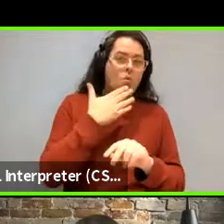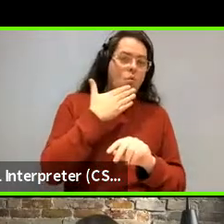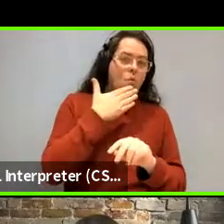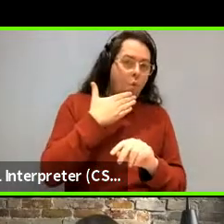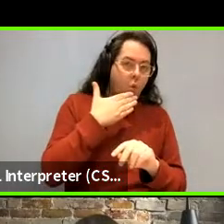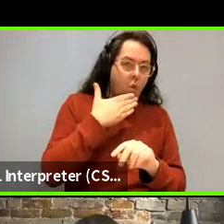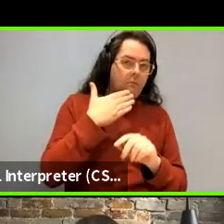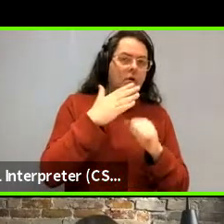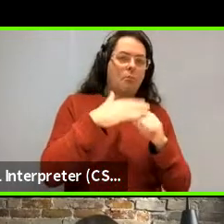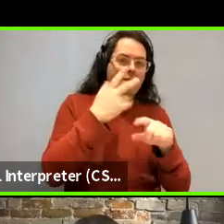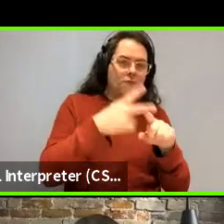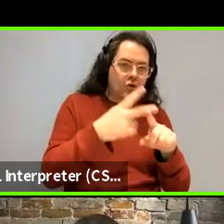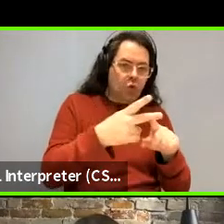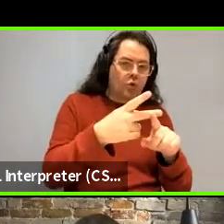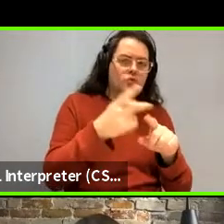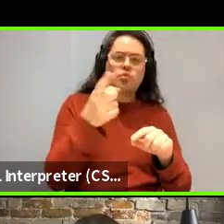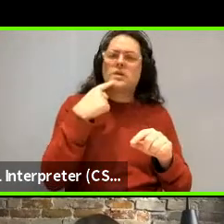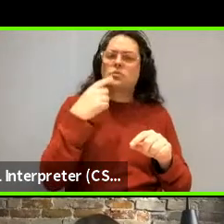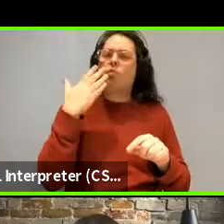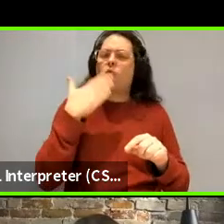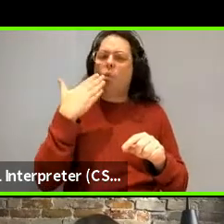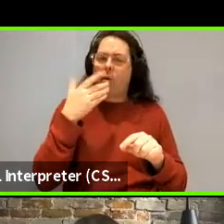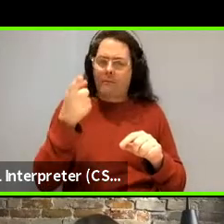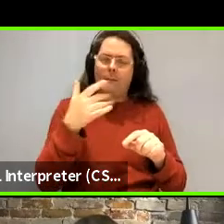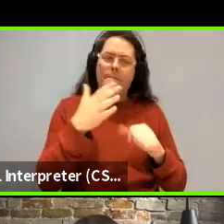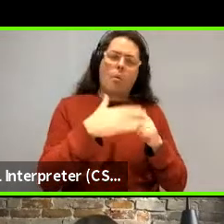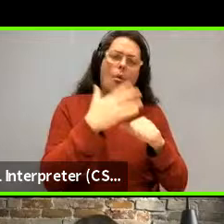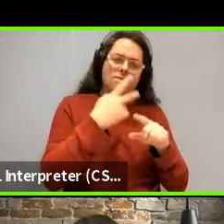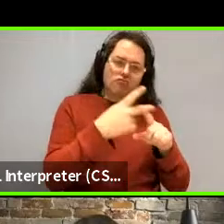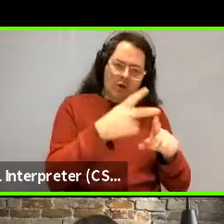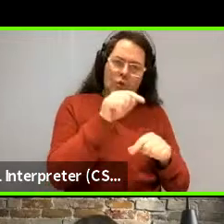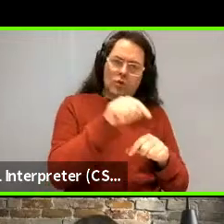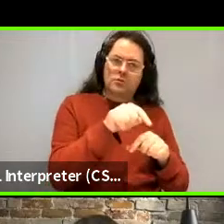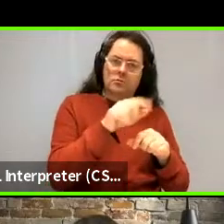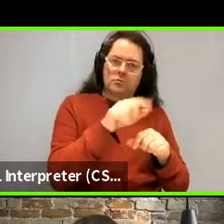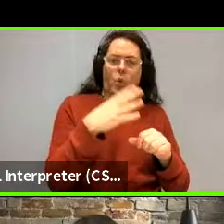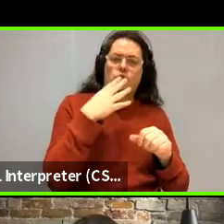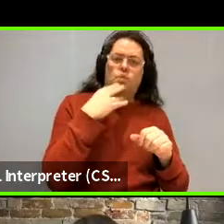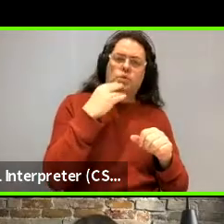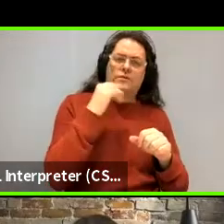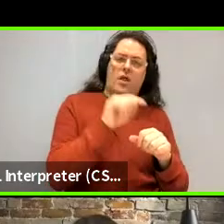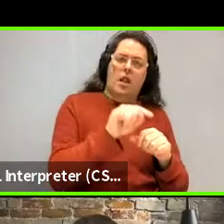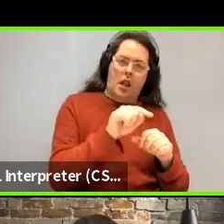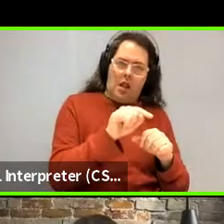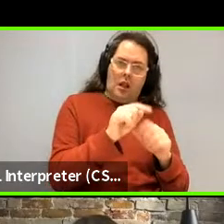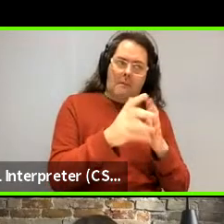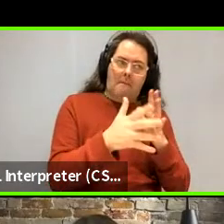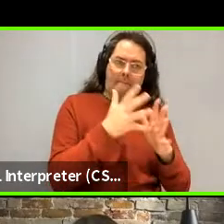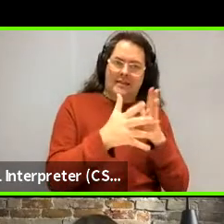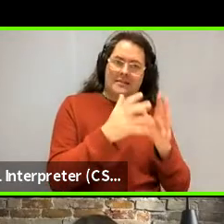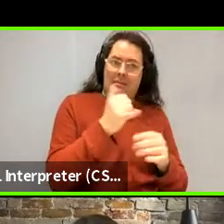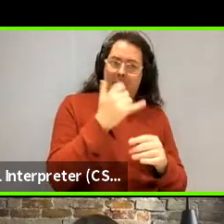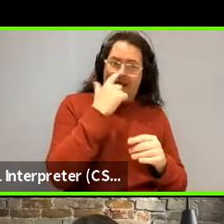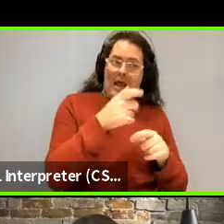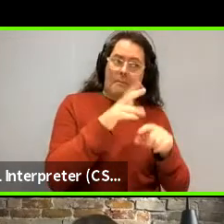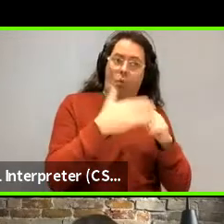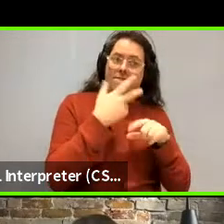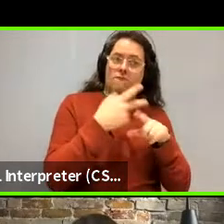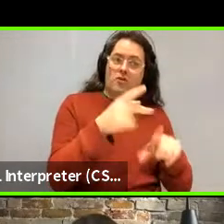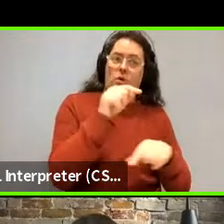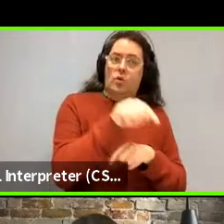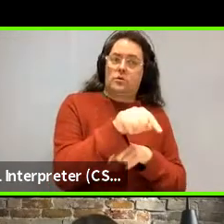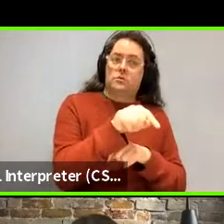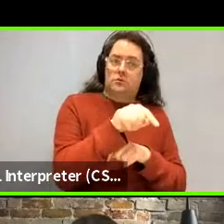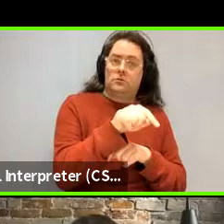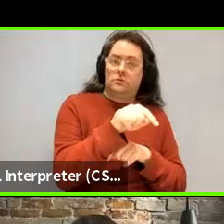more frequently, you know, you said warm colors, uh, are the more useful ones. So they should be occur more frequently in corpora and